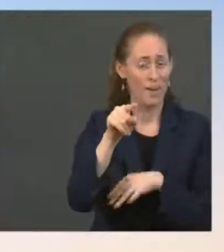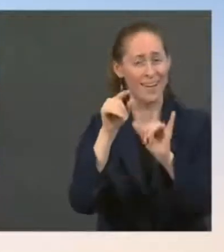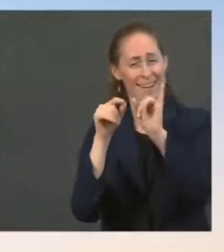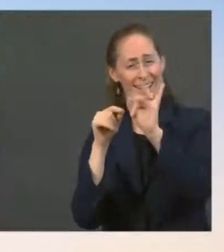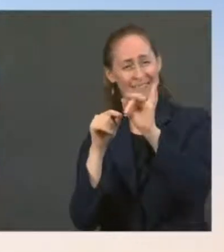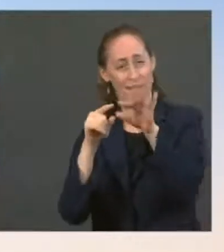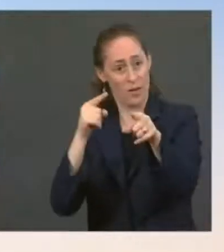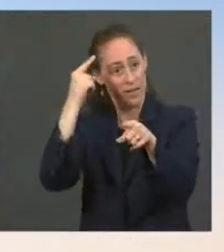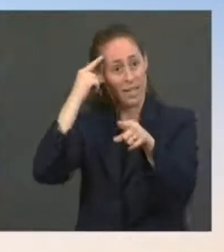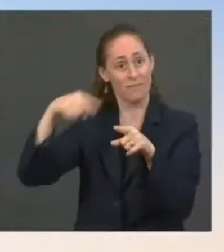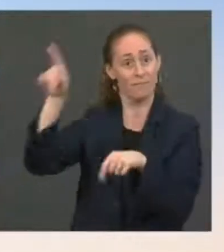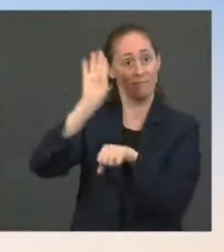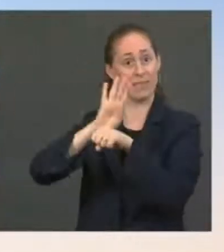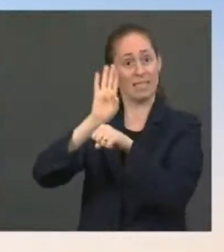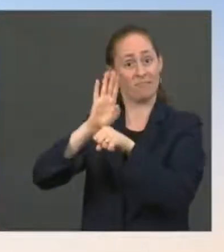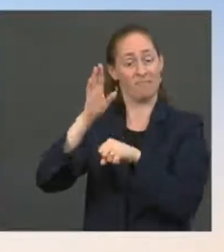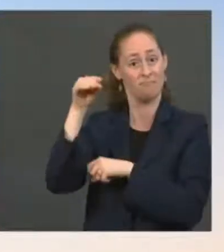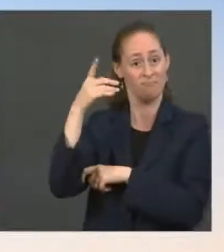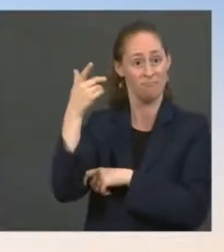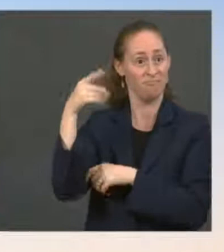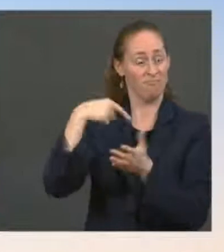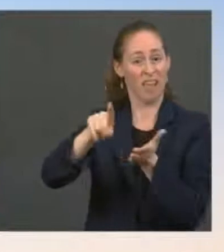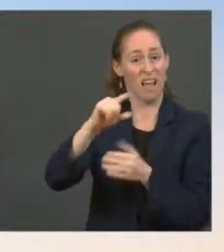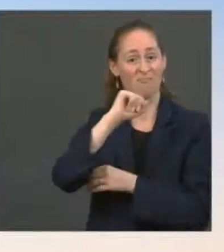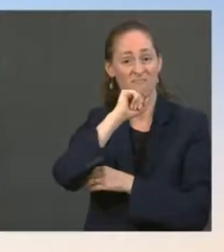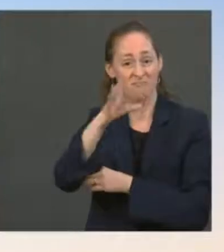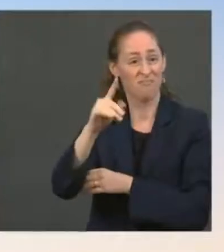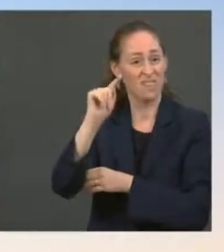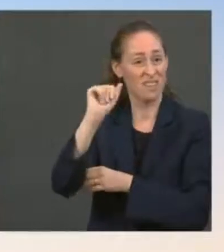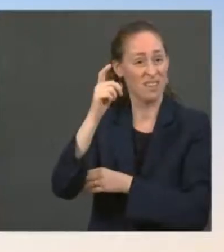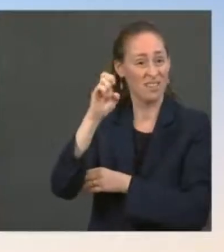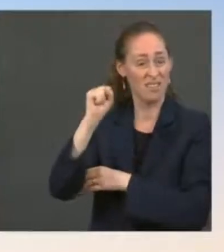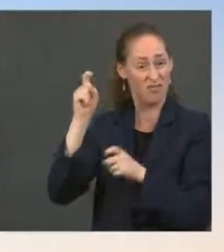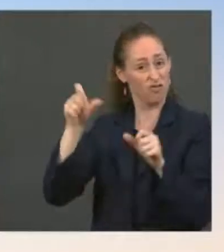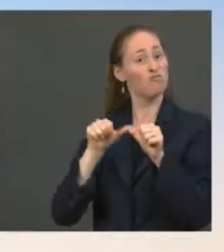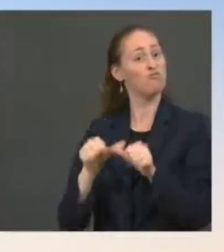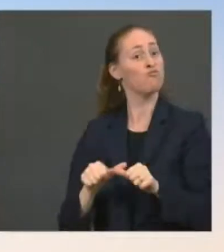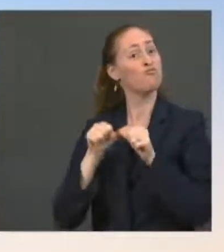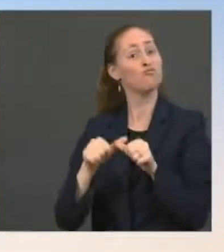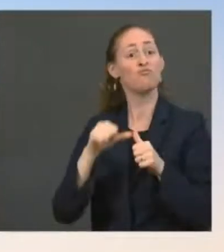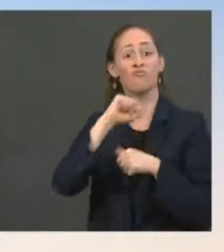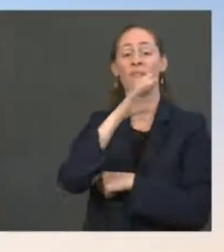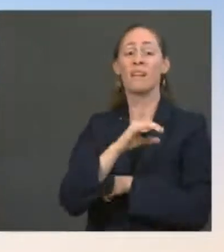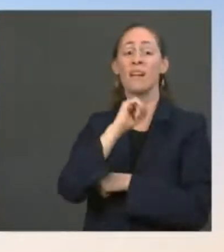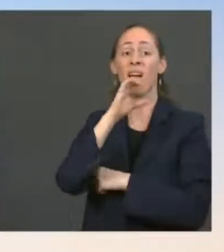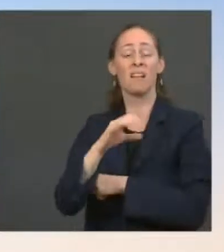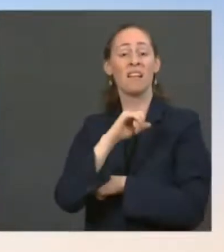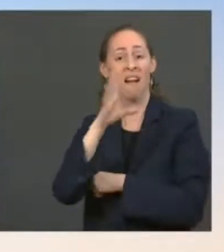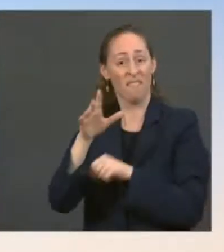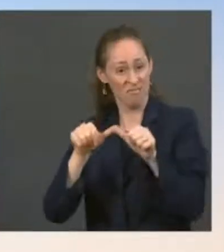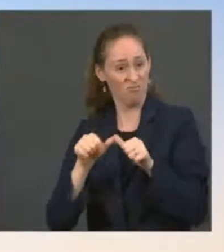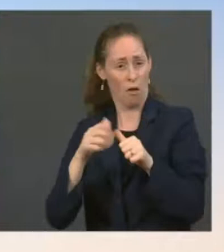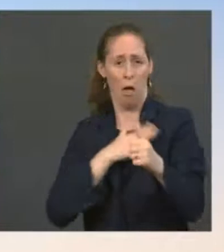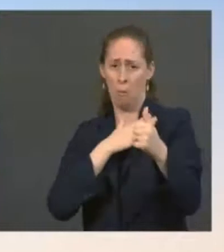paid zero in taxes last year, 50 of the top companies should continue to pay zero in taxes, we're happy to have that debate. And then just one more,